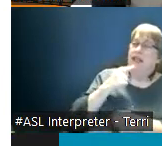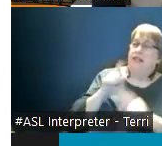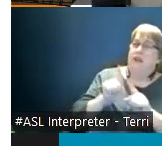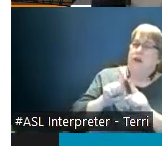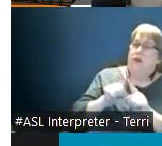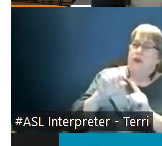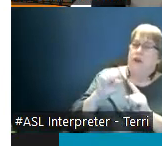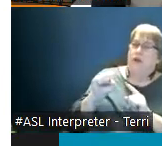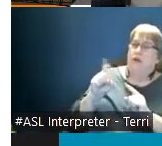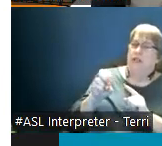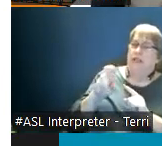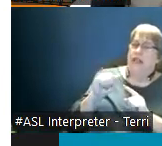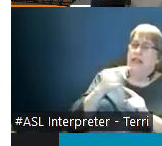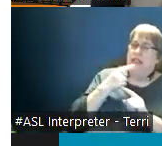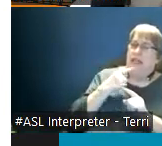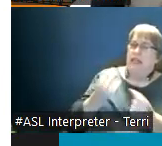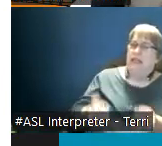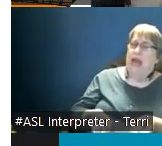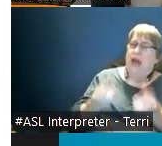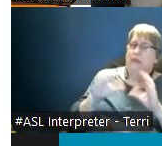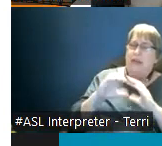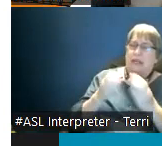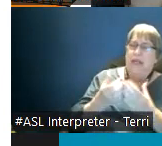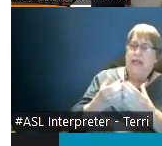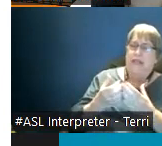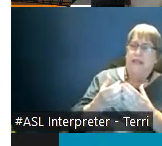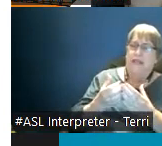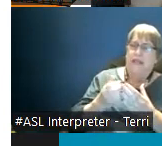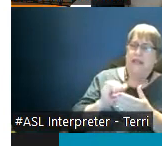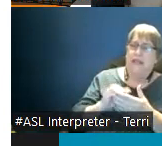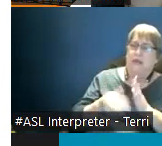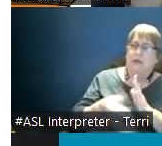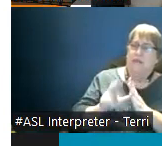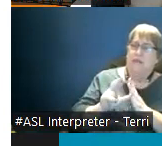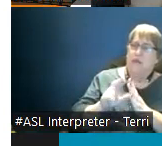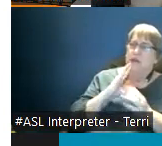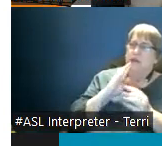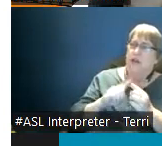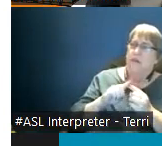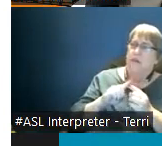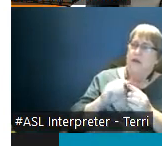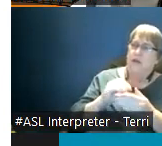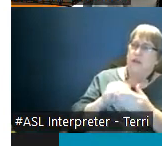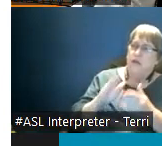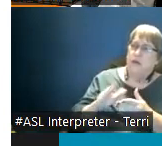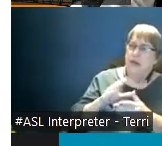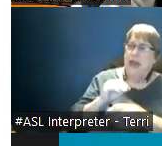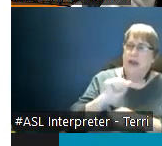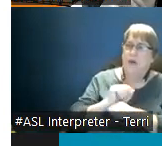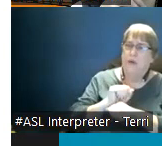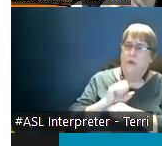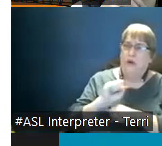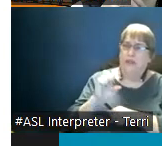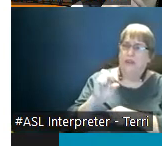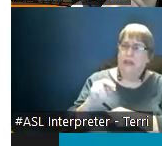uh how often how many classes are reviewed and she was asking about student reviews and workstation observations that varies